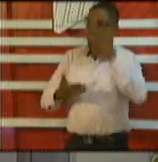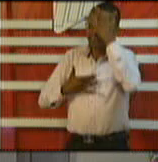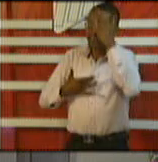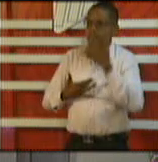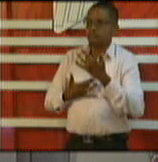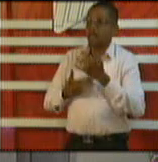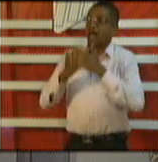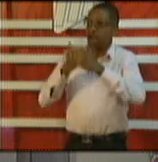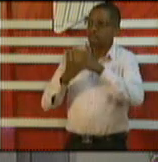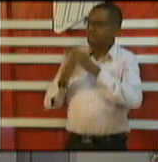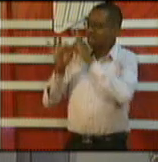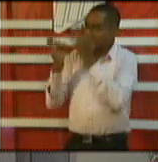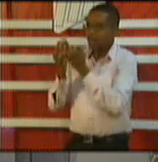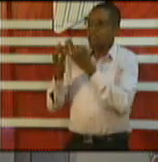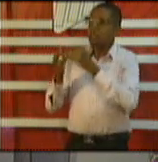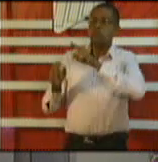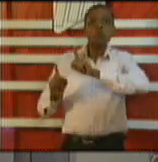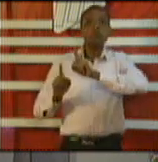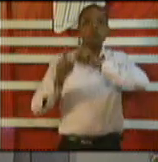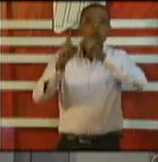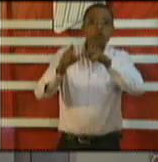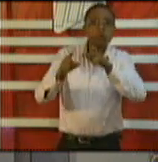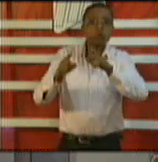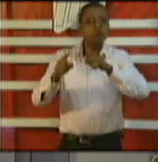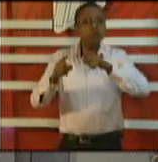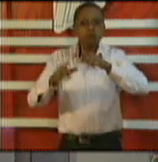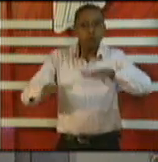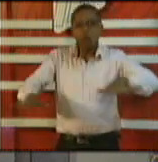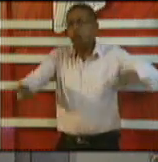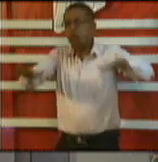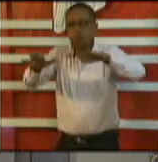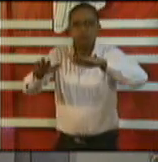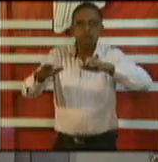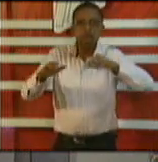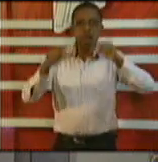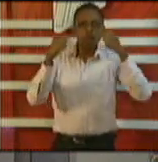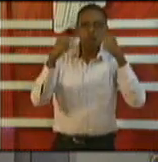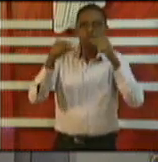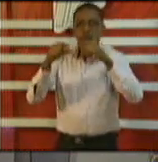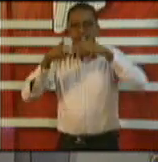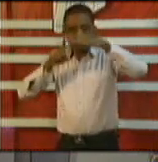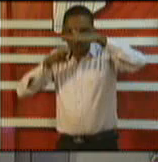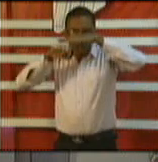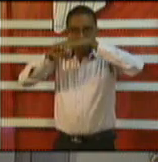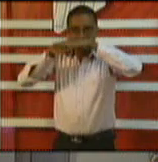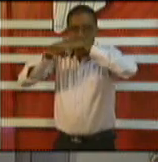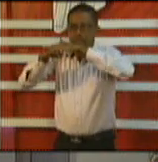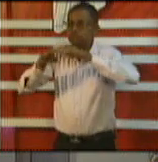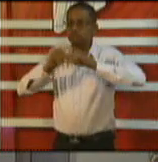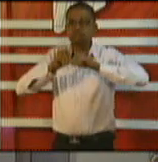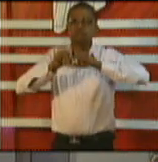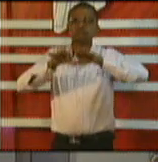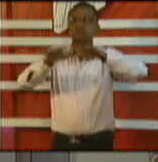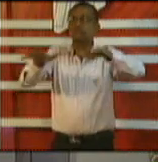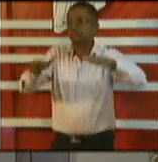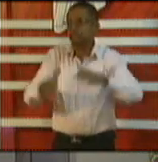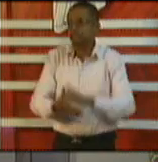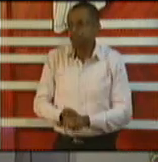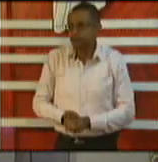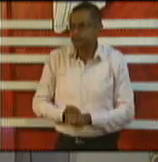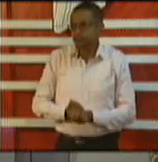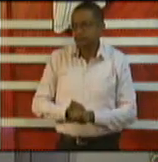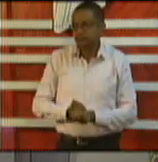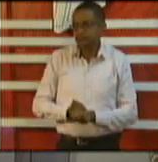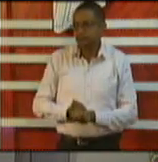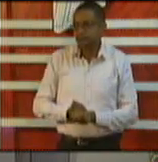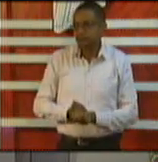supermarket and all these things and then you have commune wild community spread or they